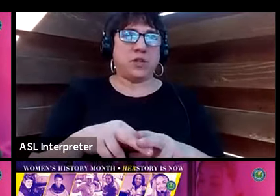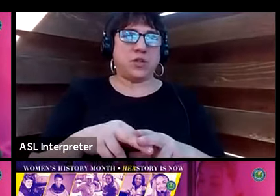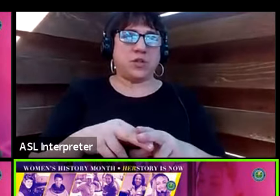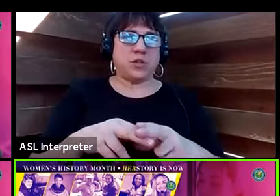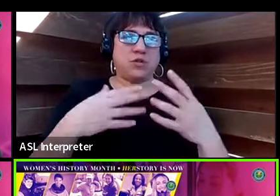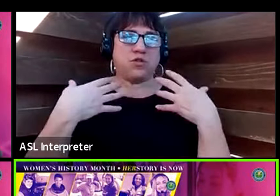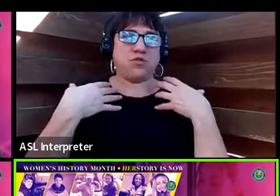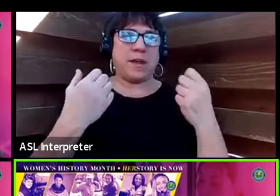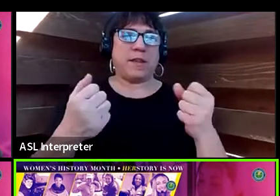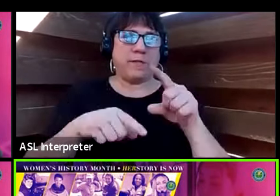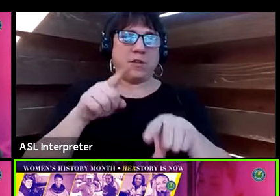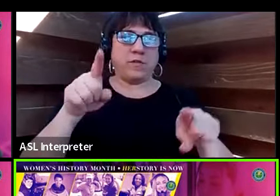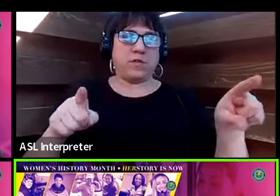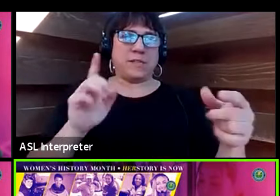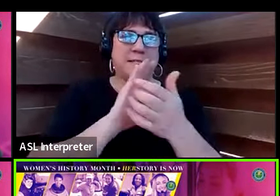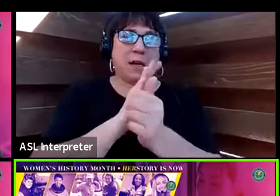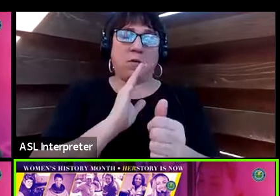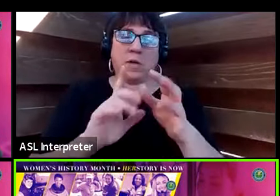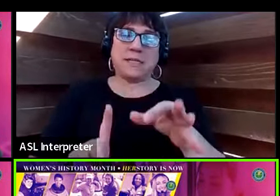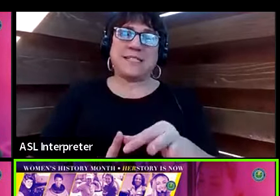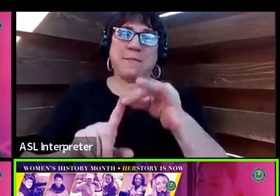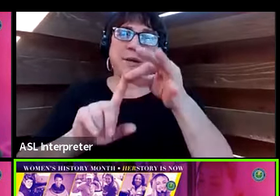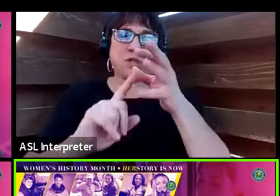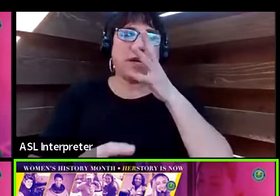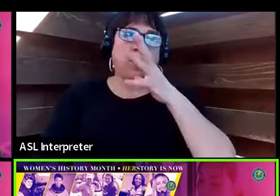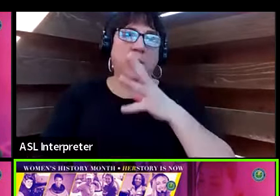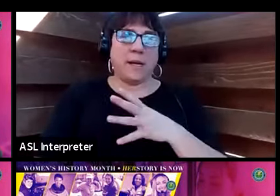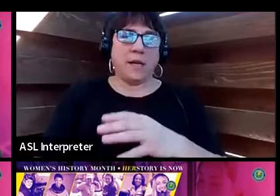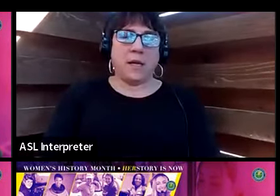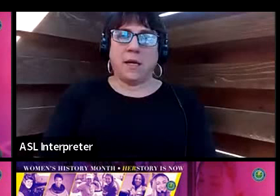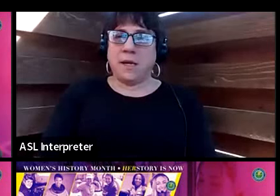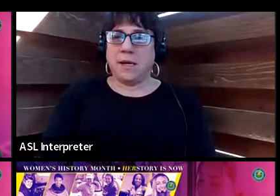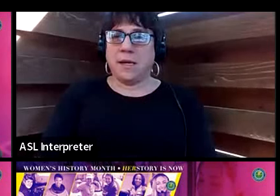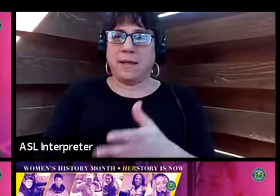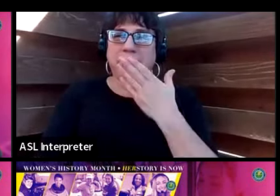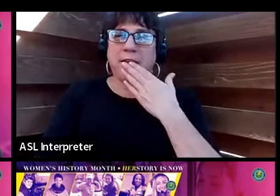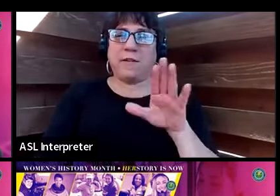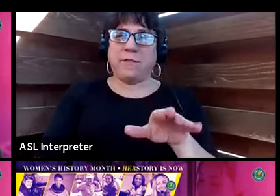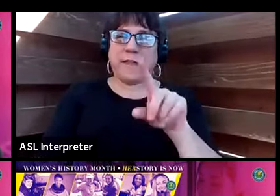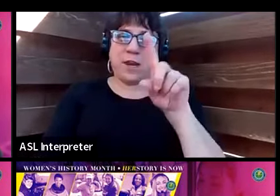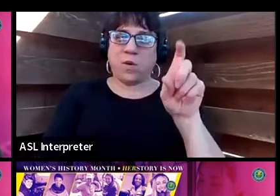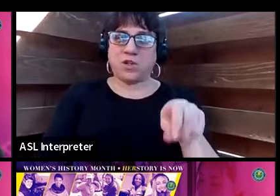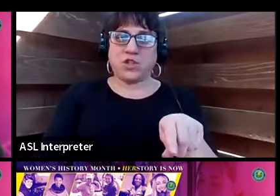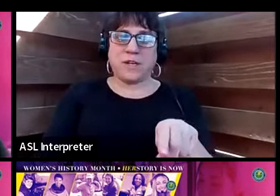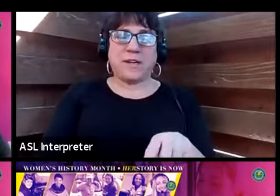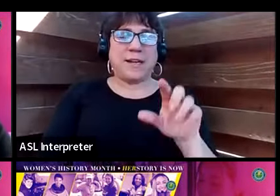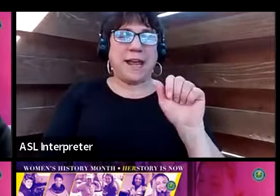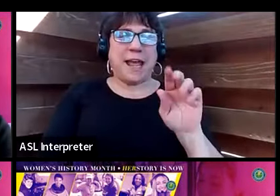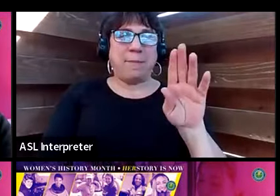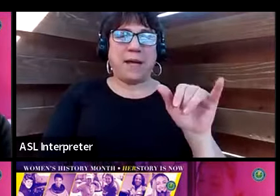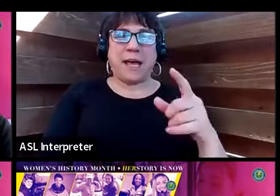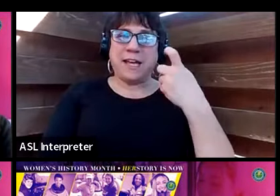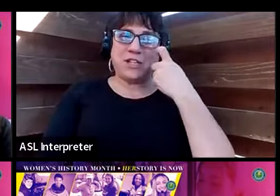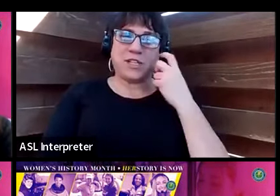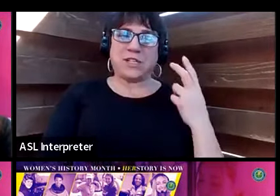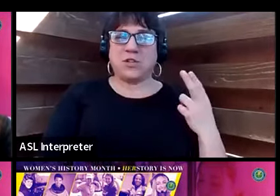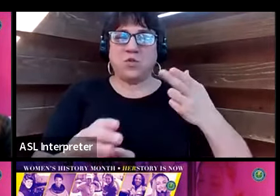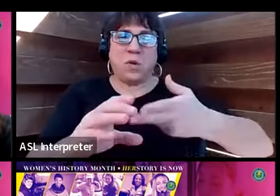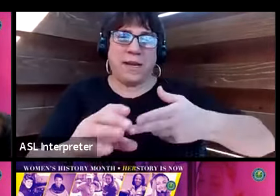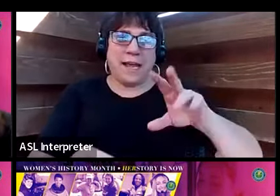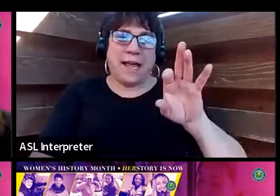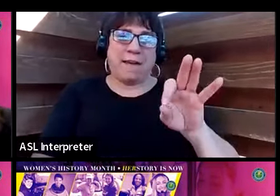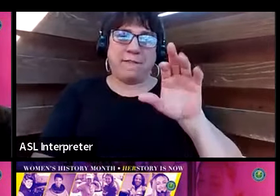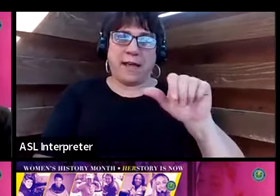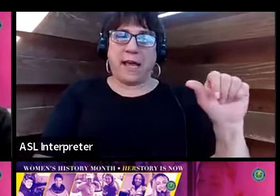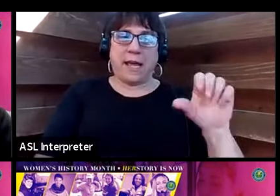diverse talent, especially women? Thank you for that question, Abby. Having just joined the FAA in